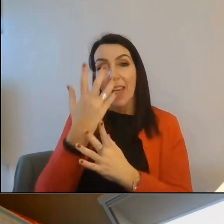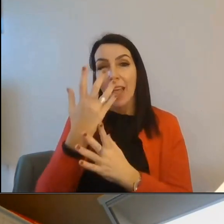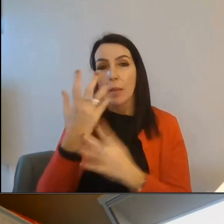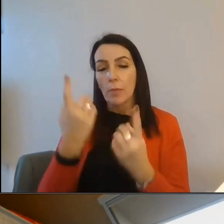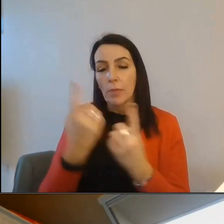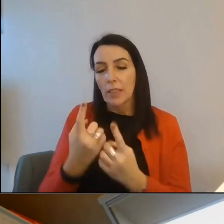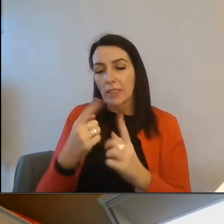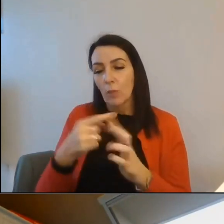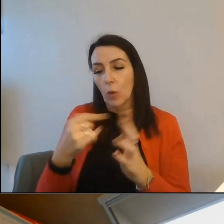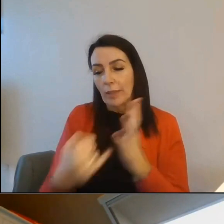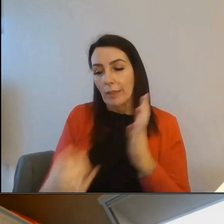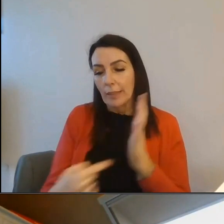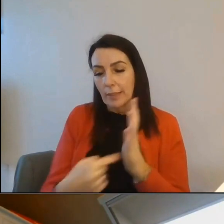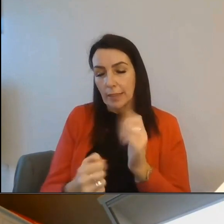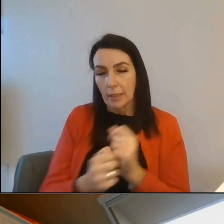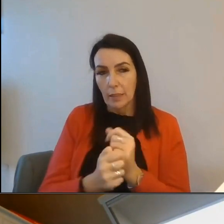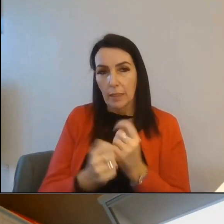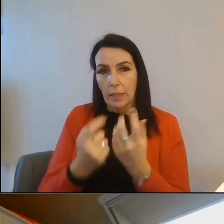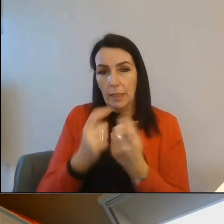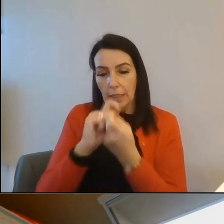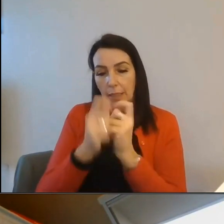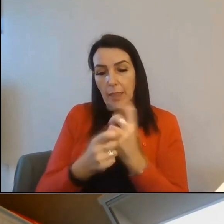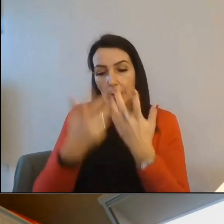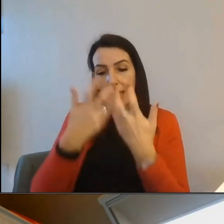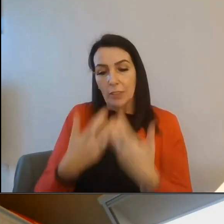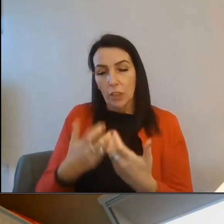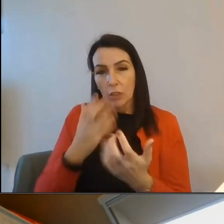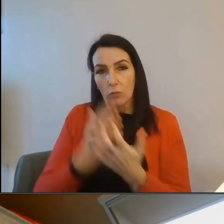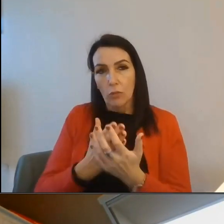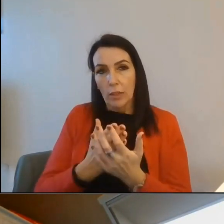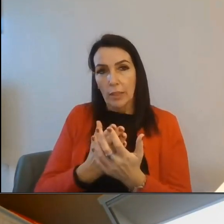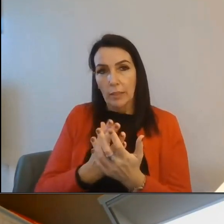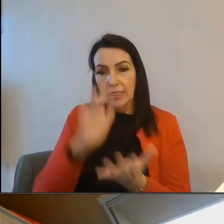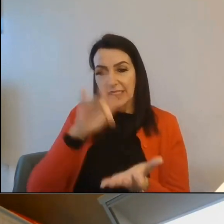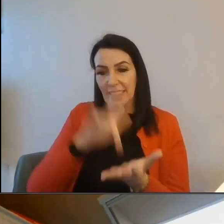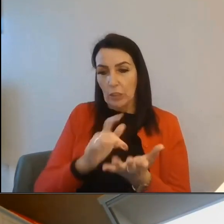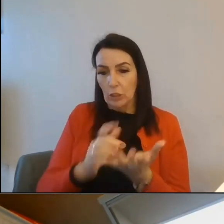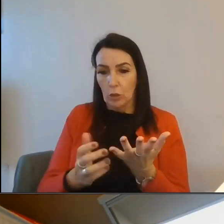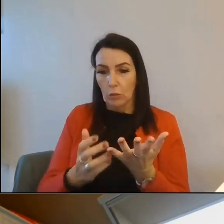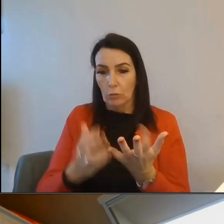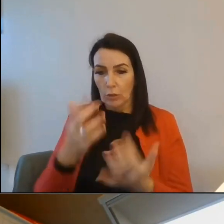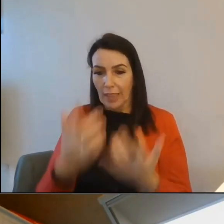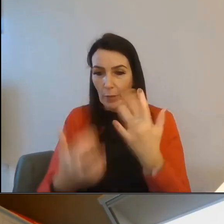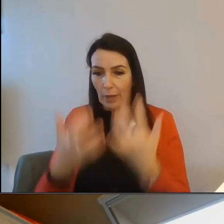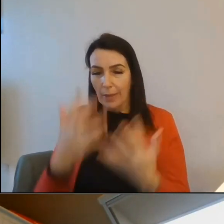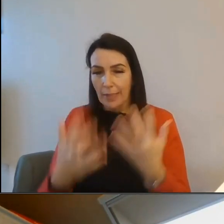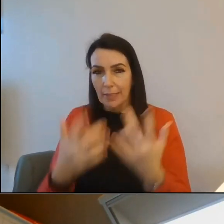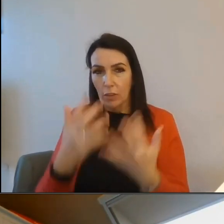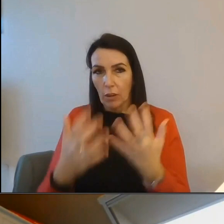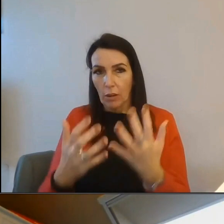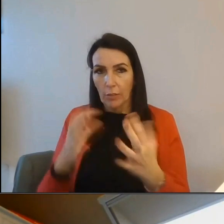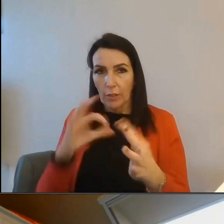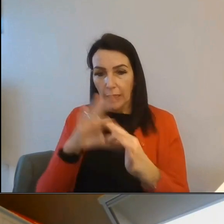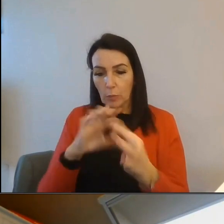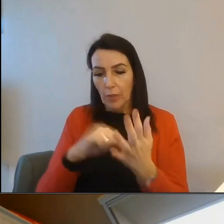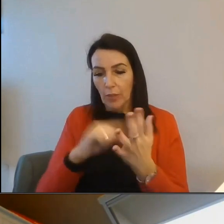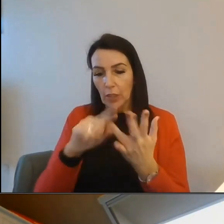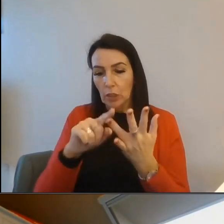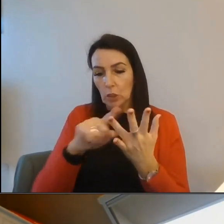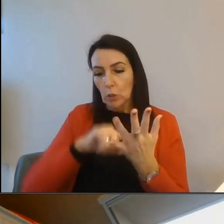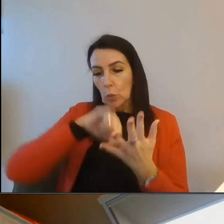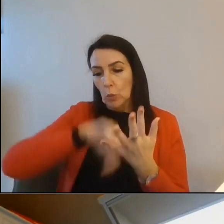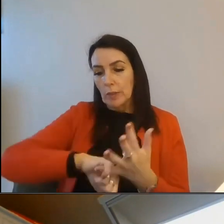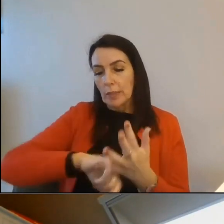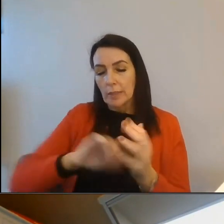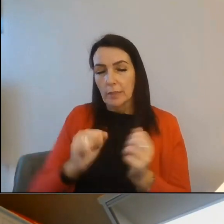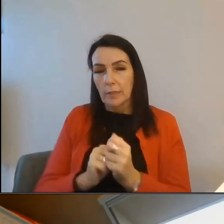And dynamic engine is the sort of central calculator that powers HomeWise and a number of other tools. Dynamic engine